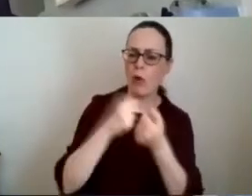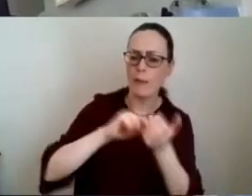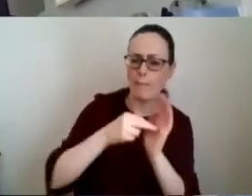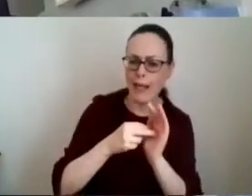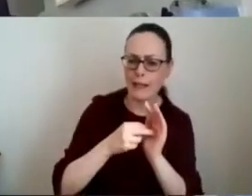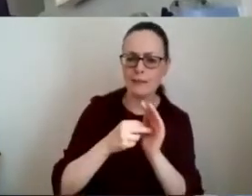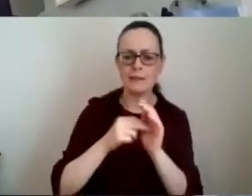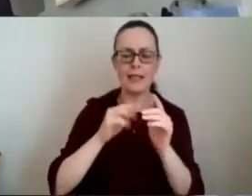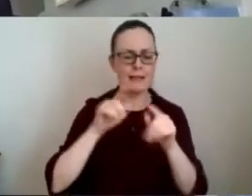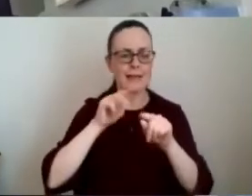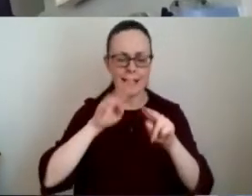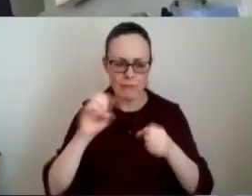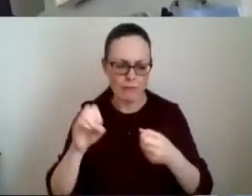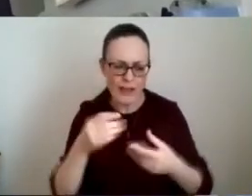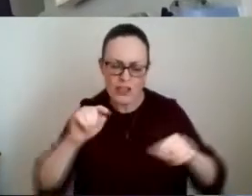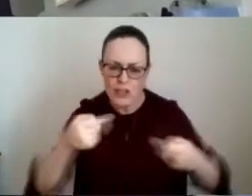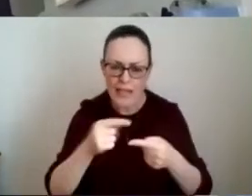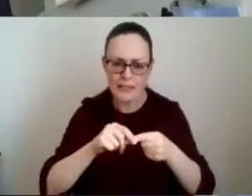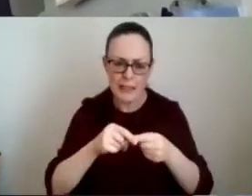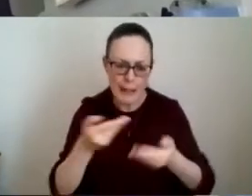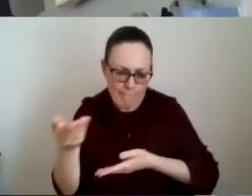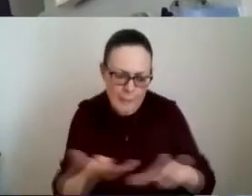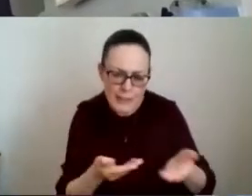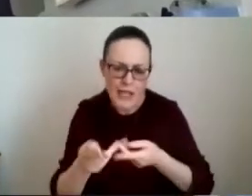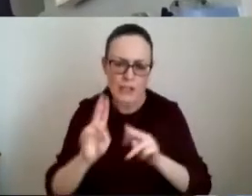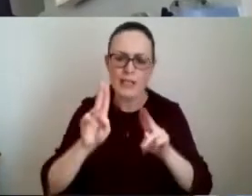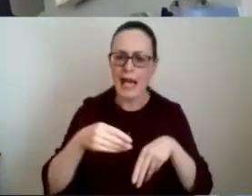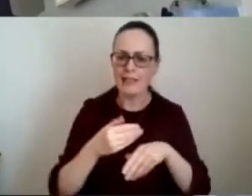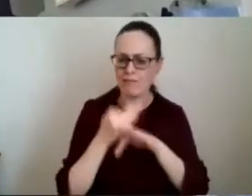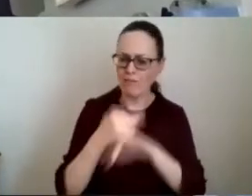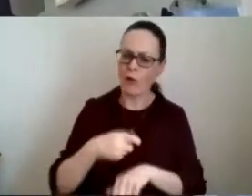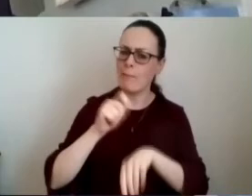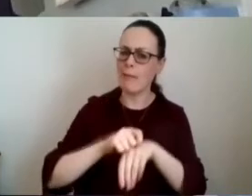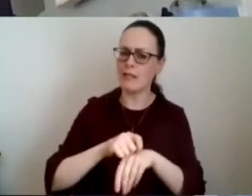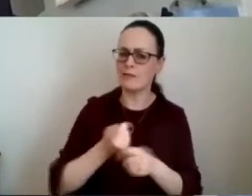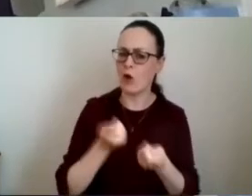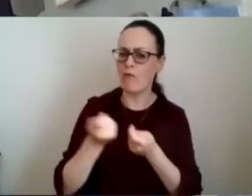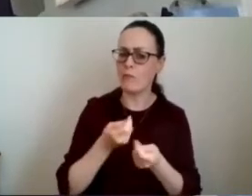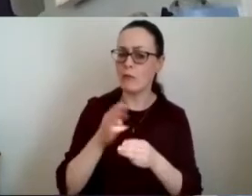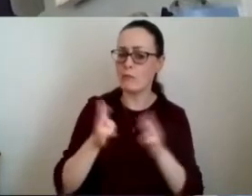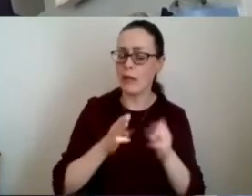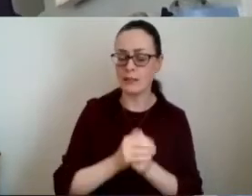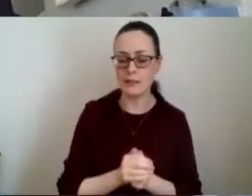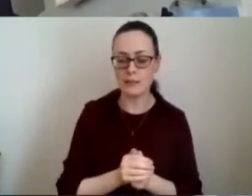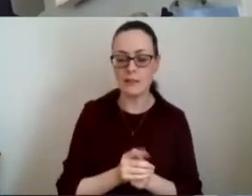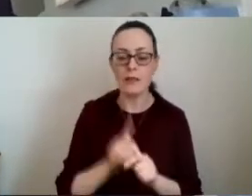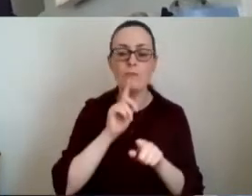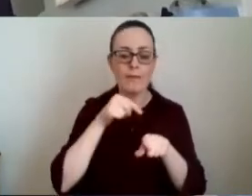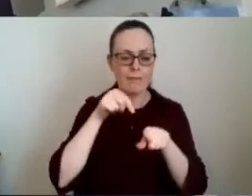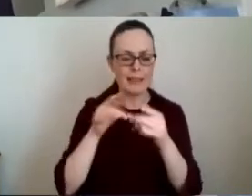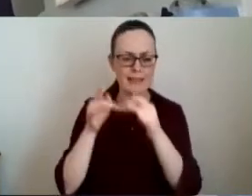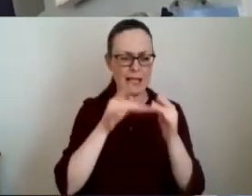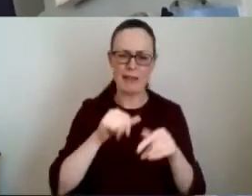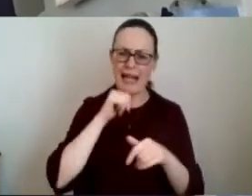mediation and adherence to best governance practice particularly as a network has no explicit legislative